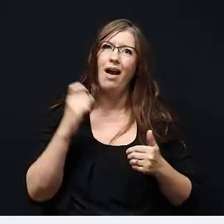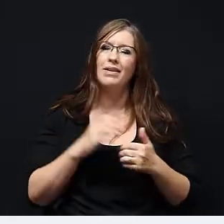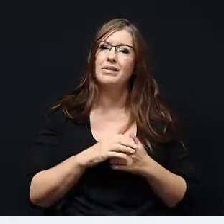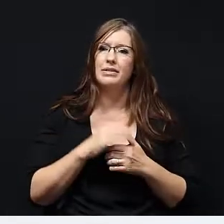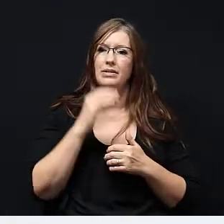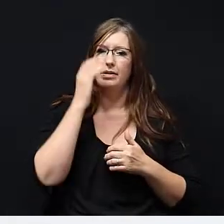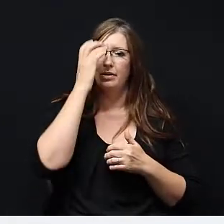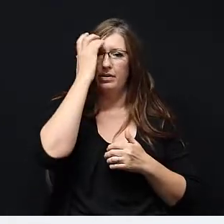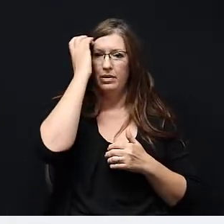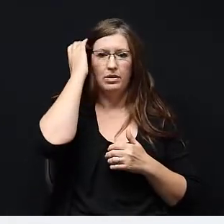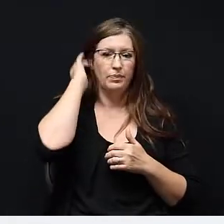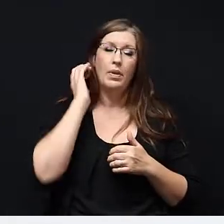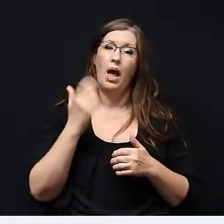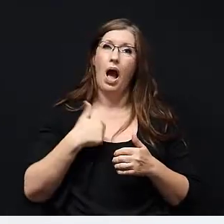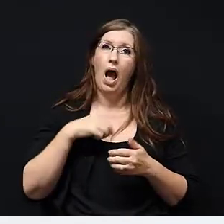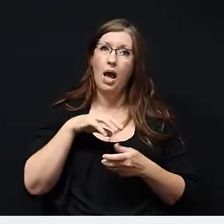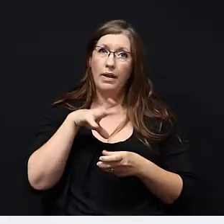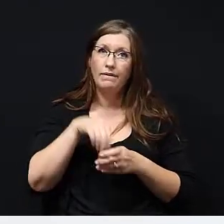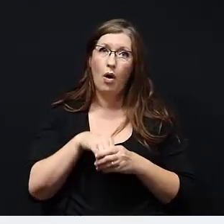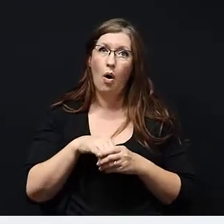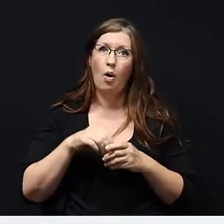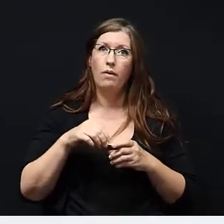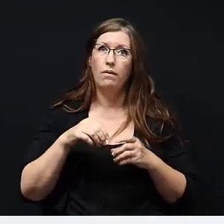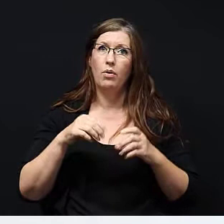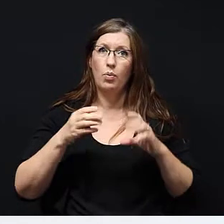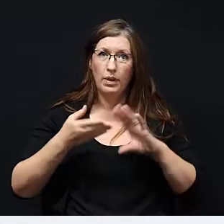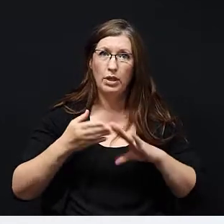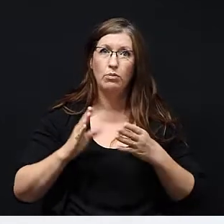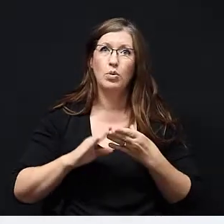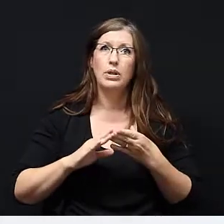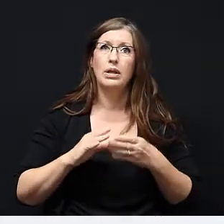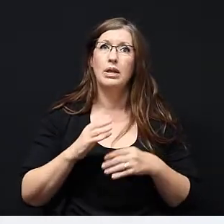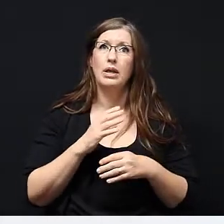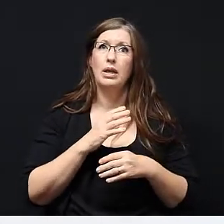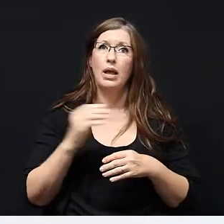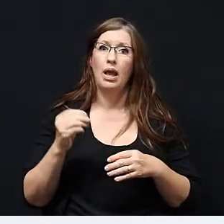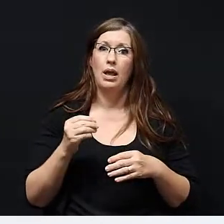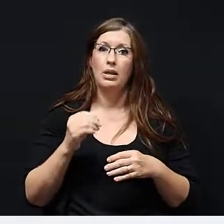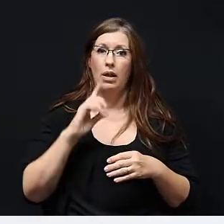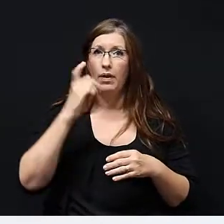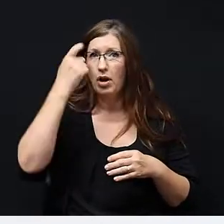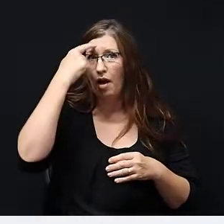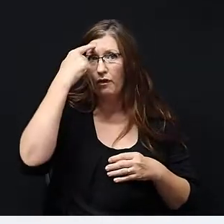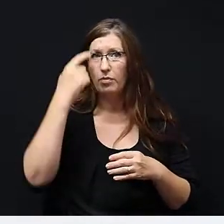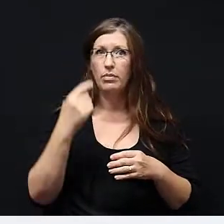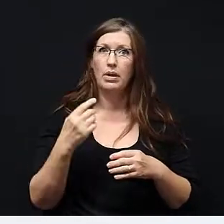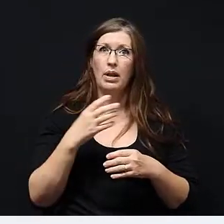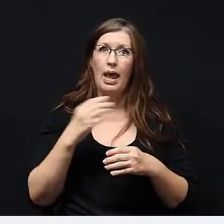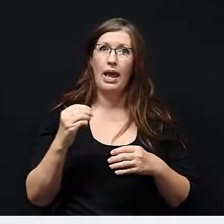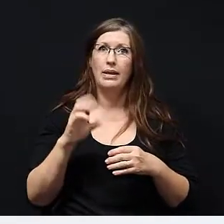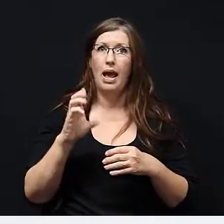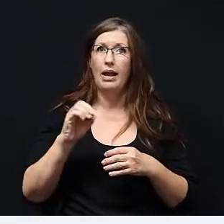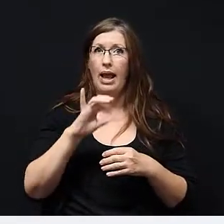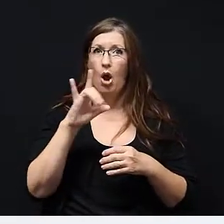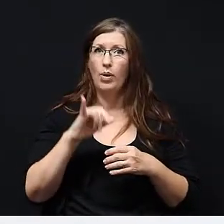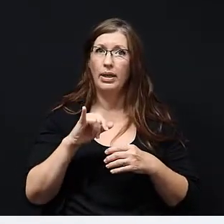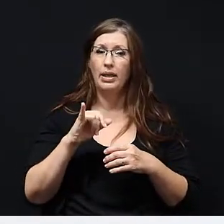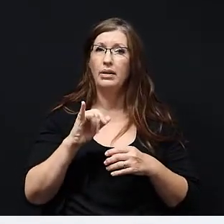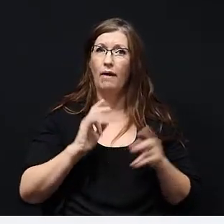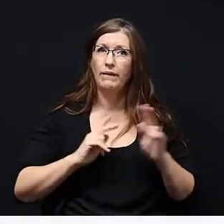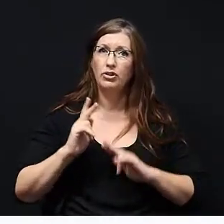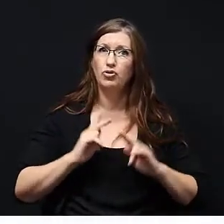I get to take part of the community and meet government and county